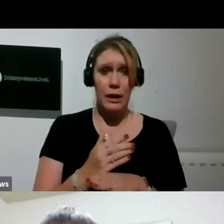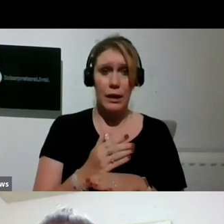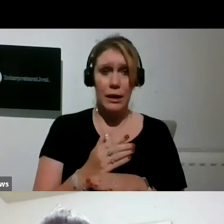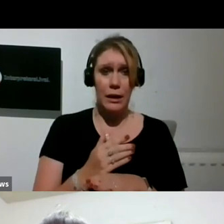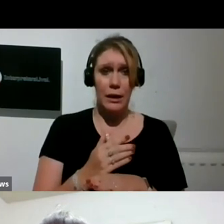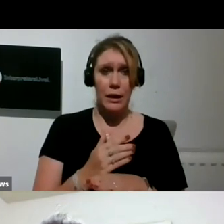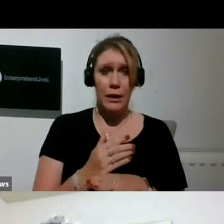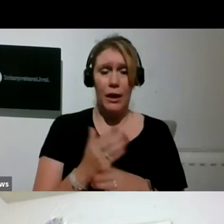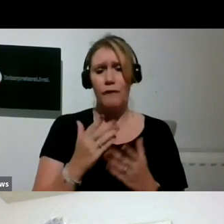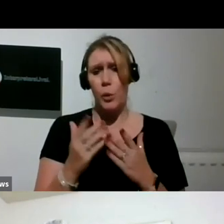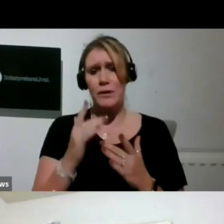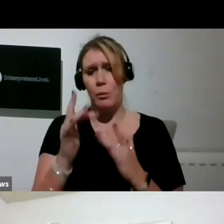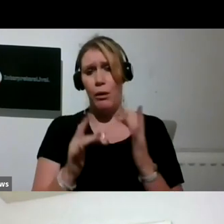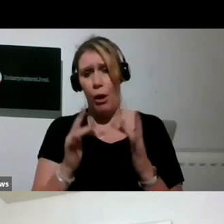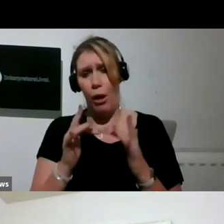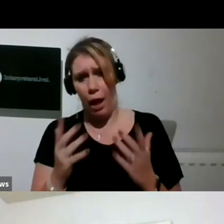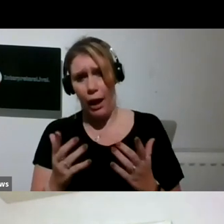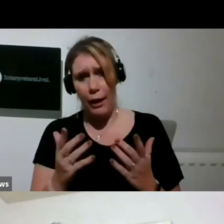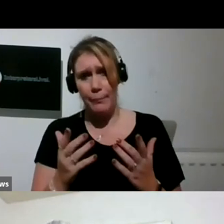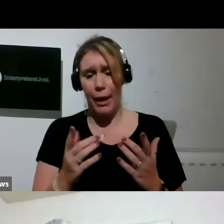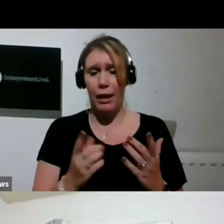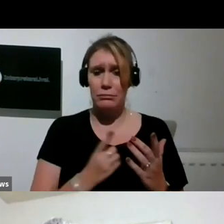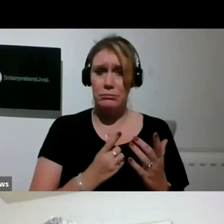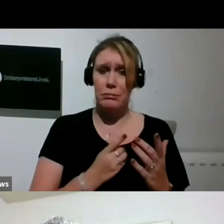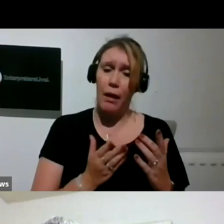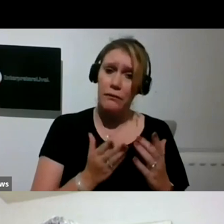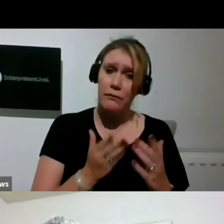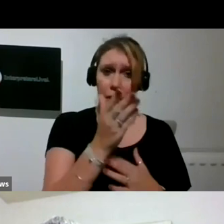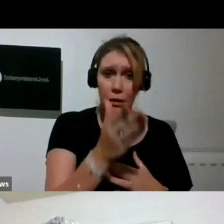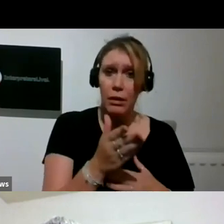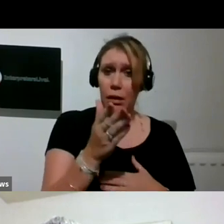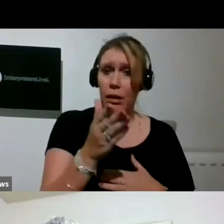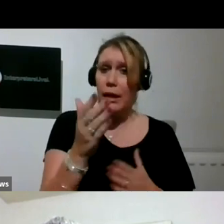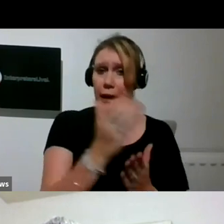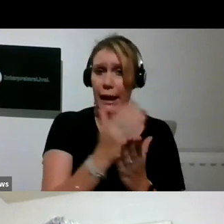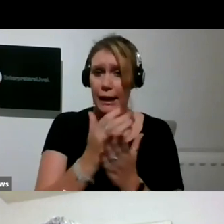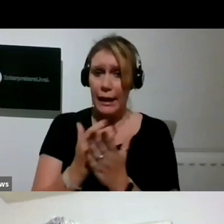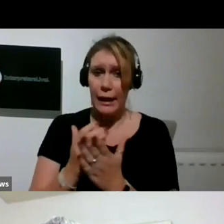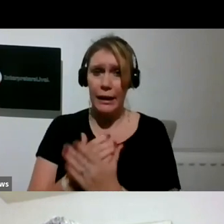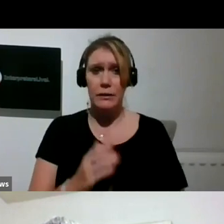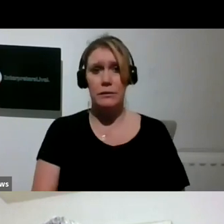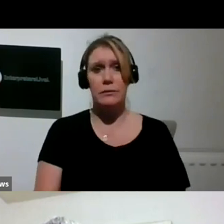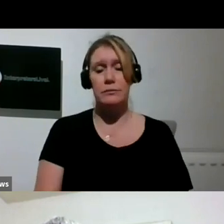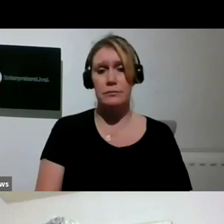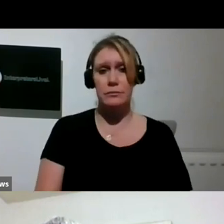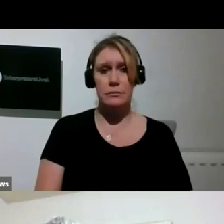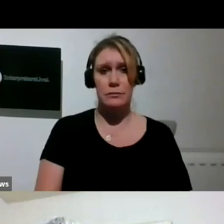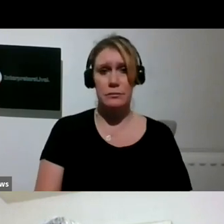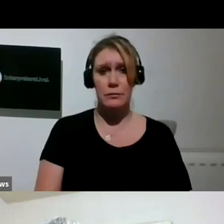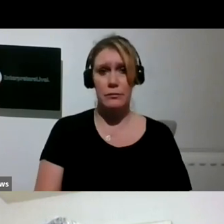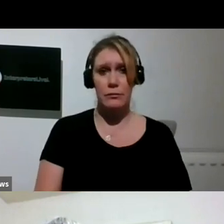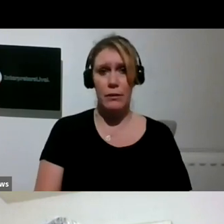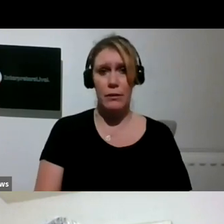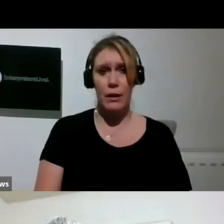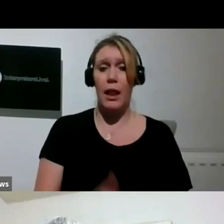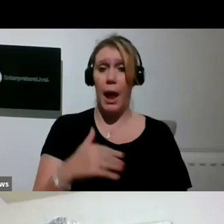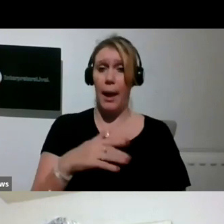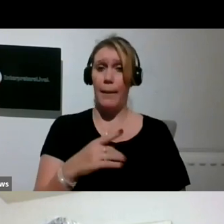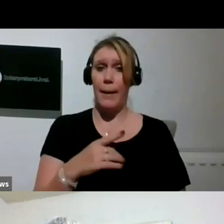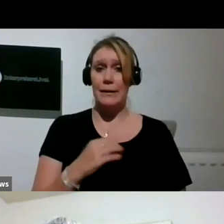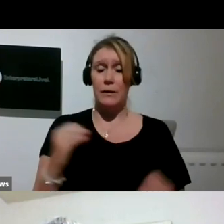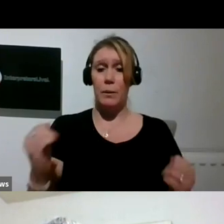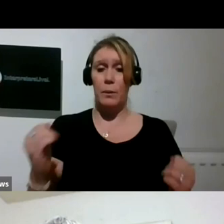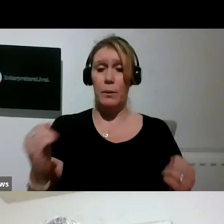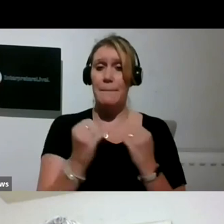it was quite obvious that, well, I actually went to Powerhouse, Ties Group,